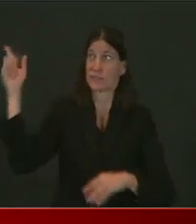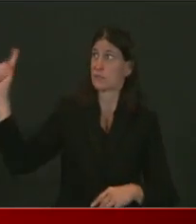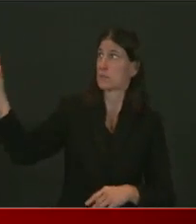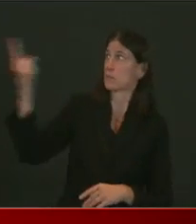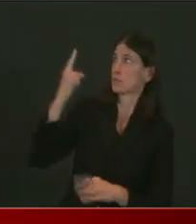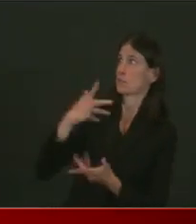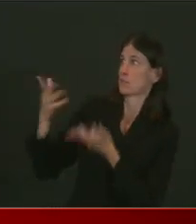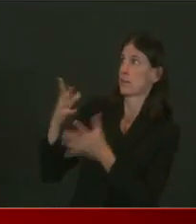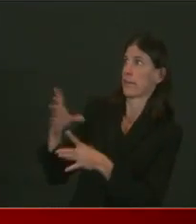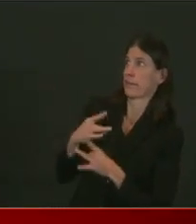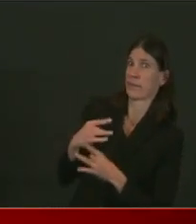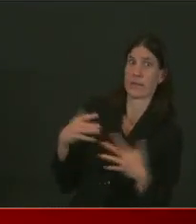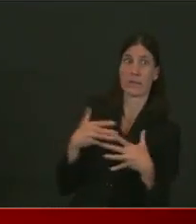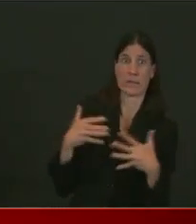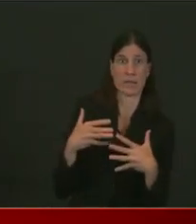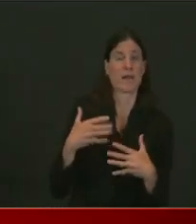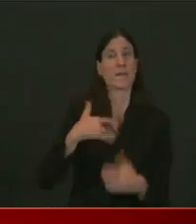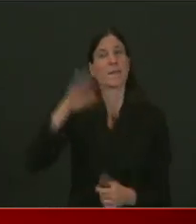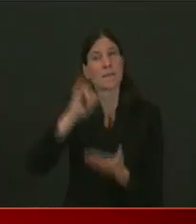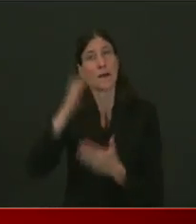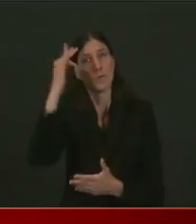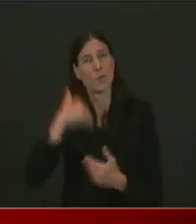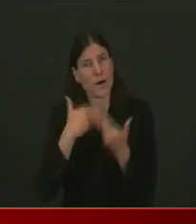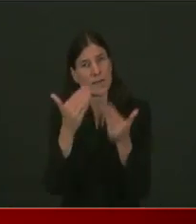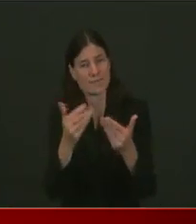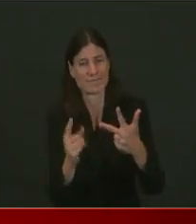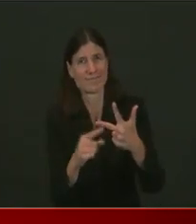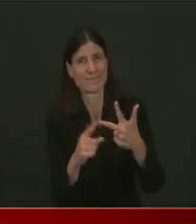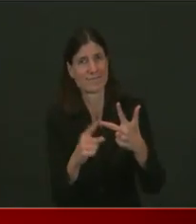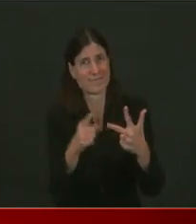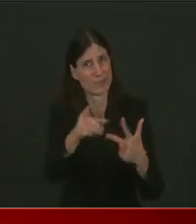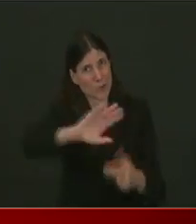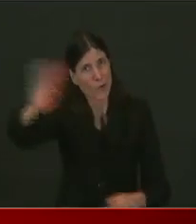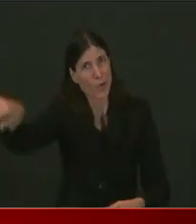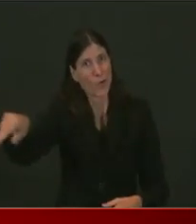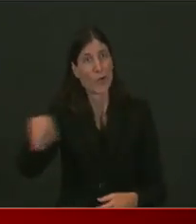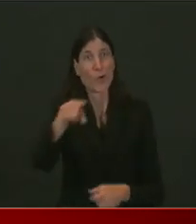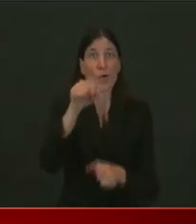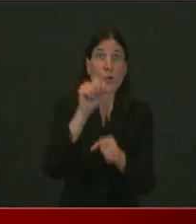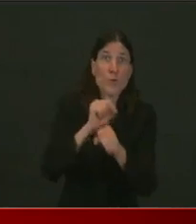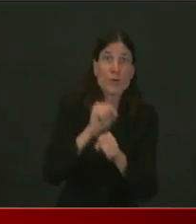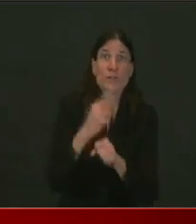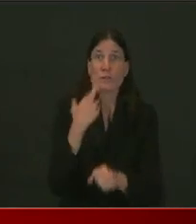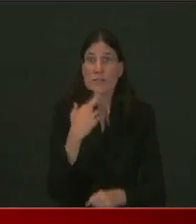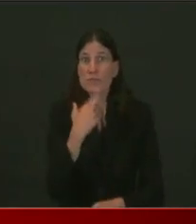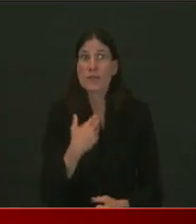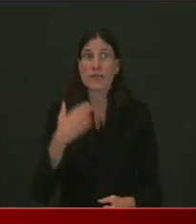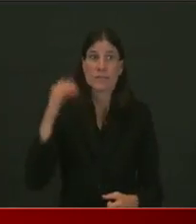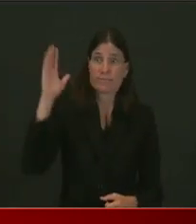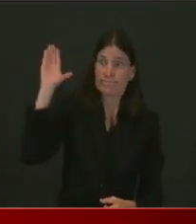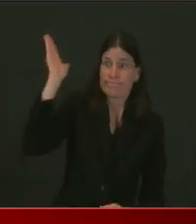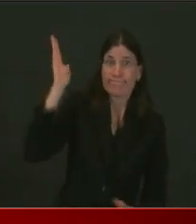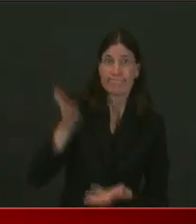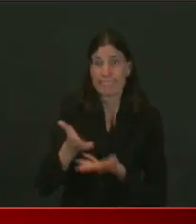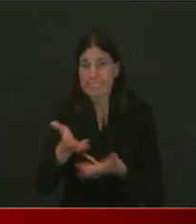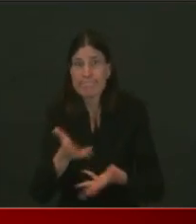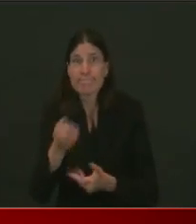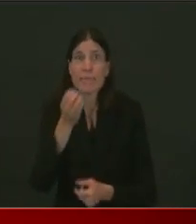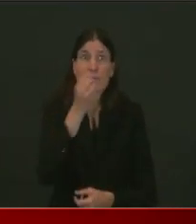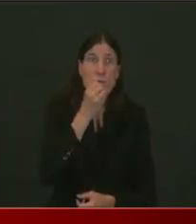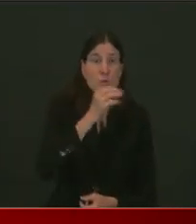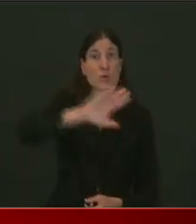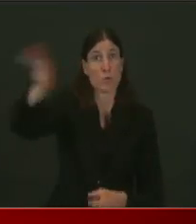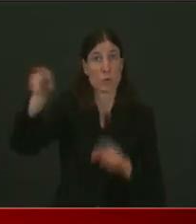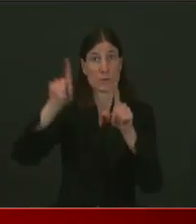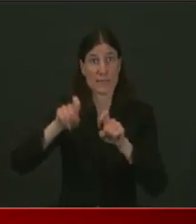it is my hope that it will also get Rhode Islanders to be more confident that it's okay to go out for dinner. It's okay to go get your